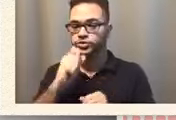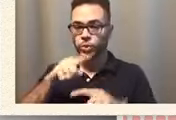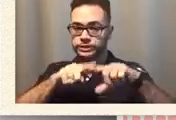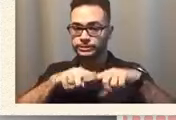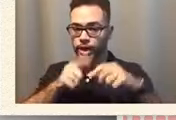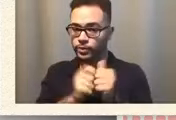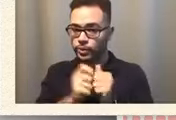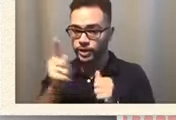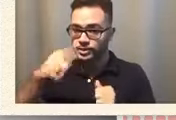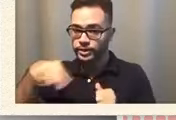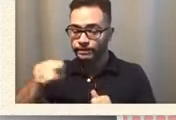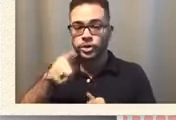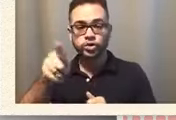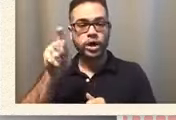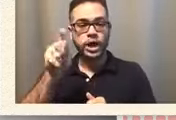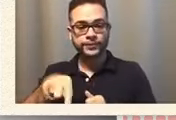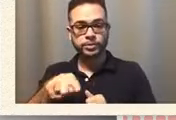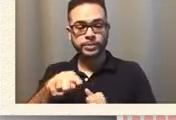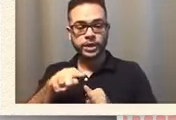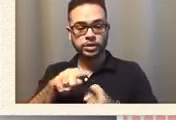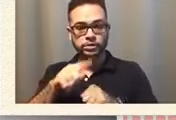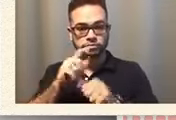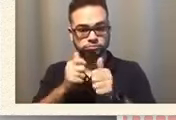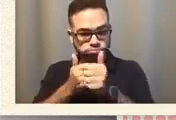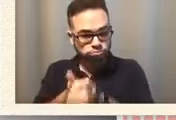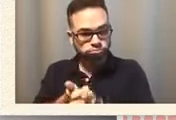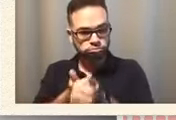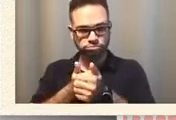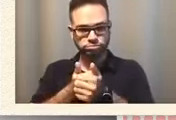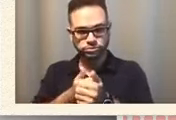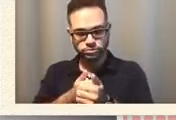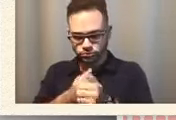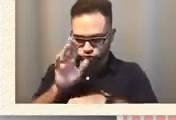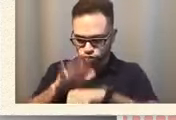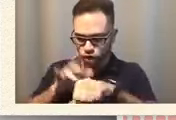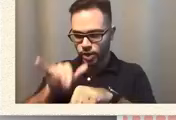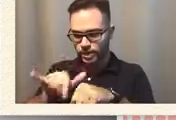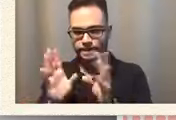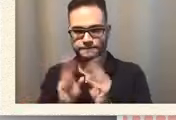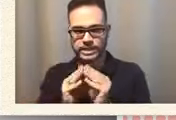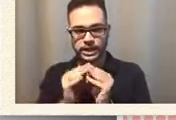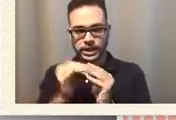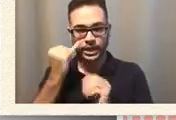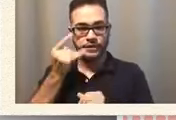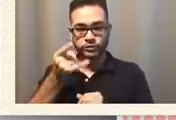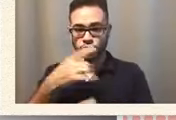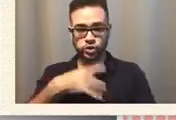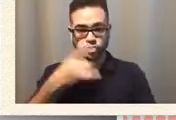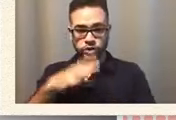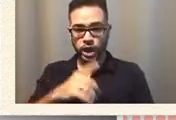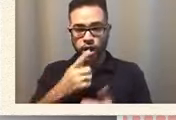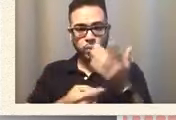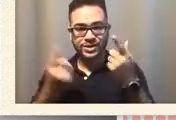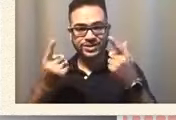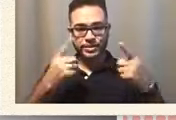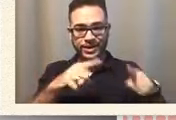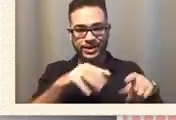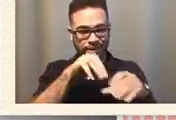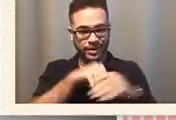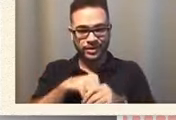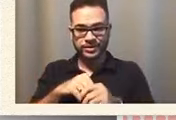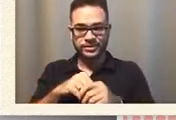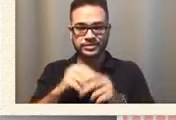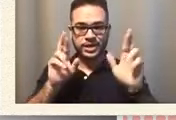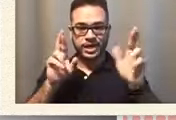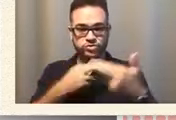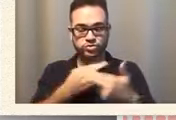on top of our game to call that iep if you don't like what's happening in the classroom or your kid is being bullied